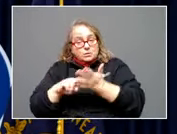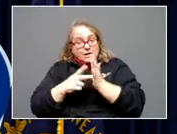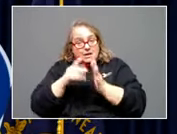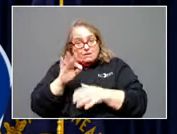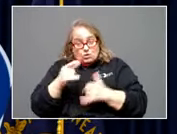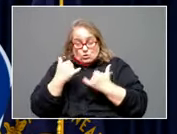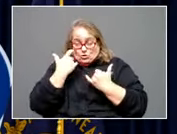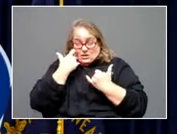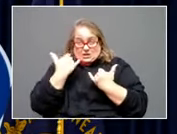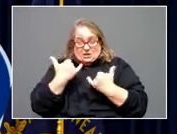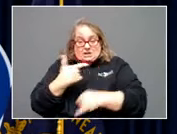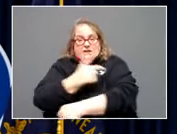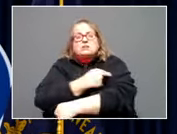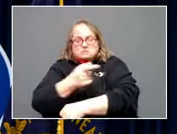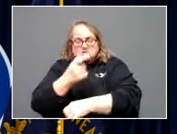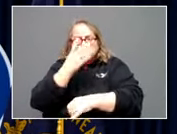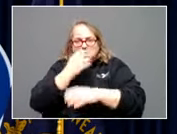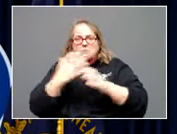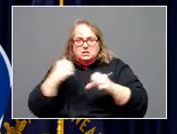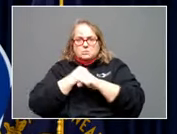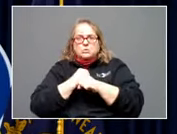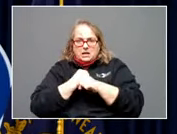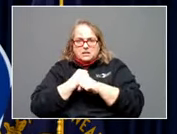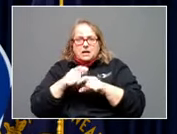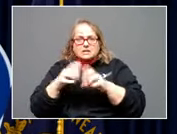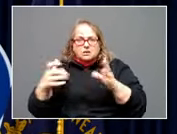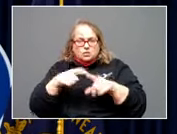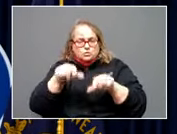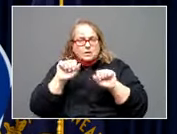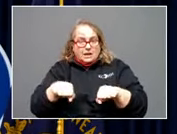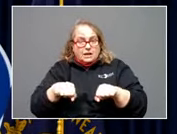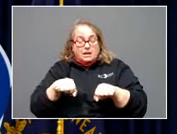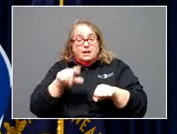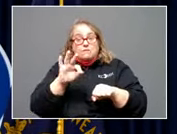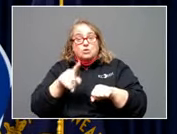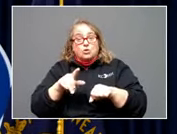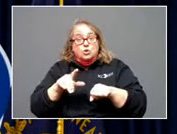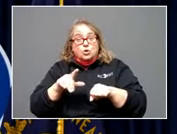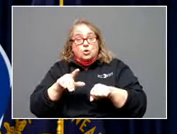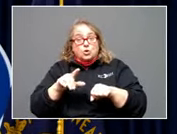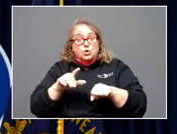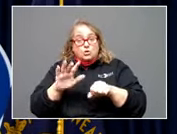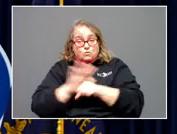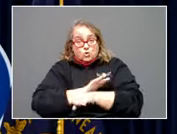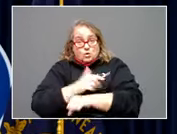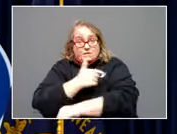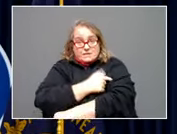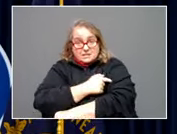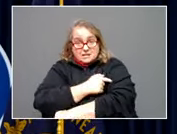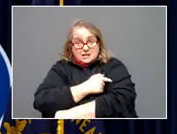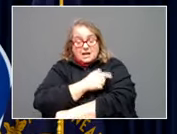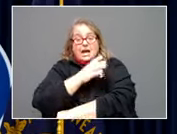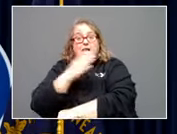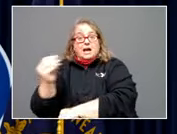you're pretty well protected, or at least as well protected as we can get you. If you're fully vaccinated and boosted,